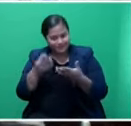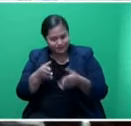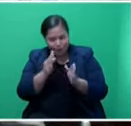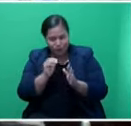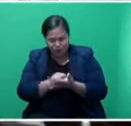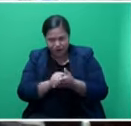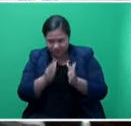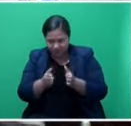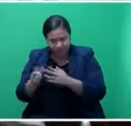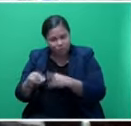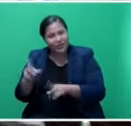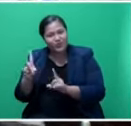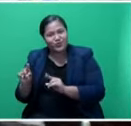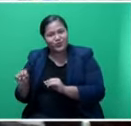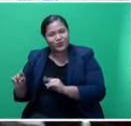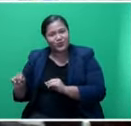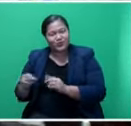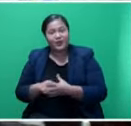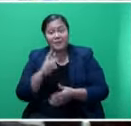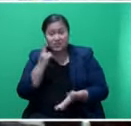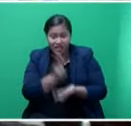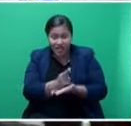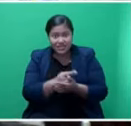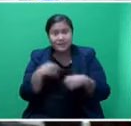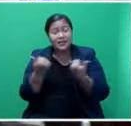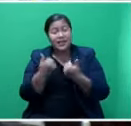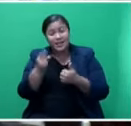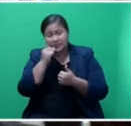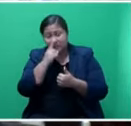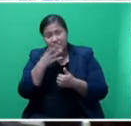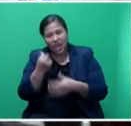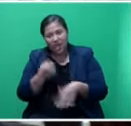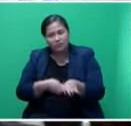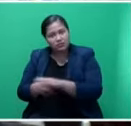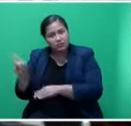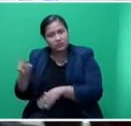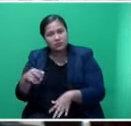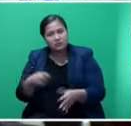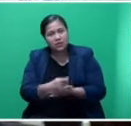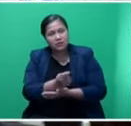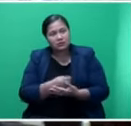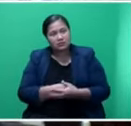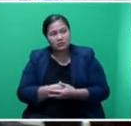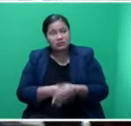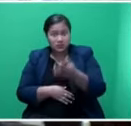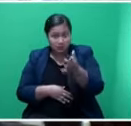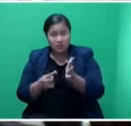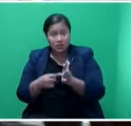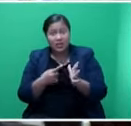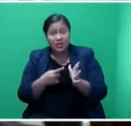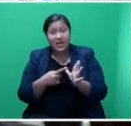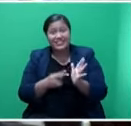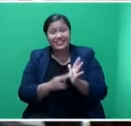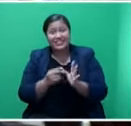But the reality of the matter is that a lot of people have escaped the payment. Anwar Wanganika, I think, worked with FRCS in